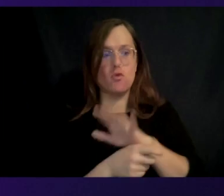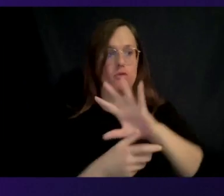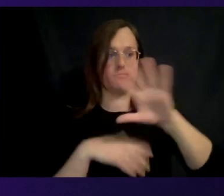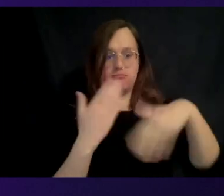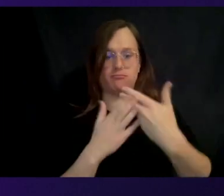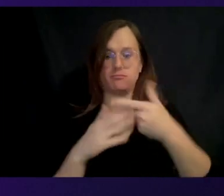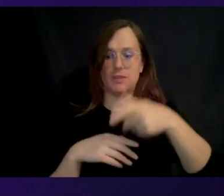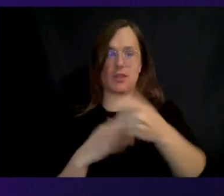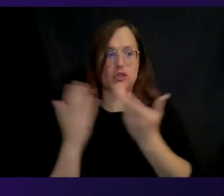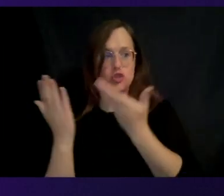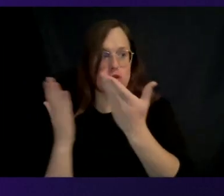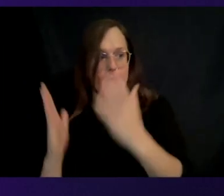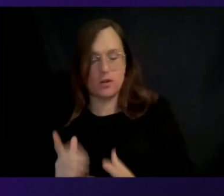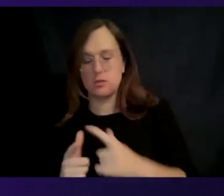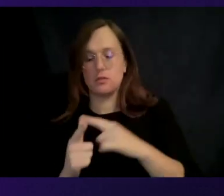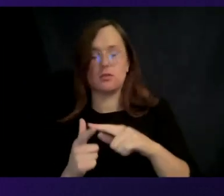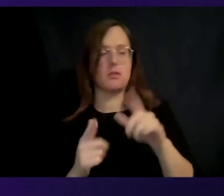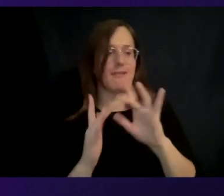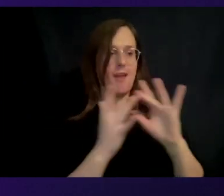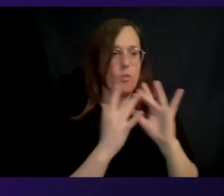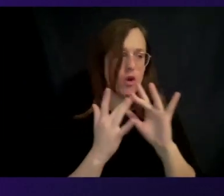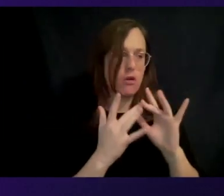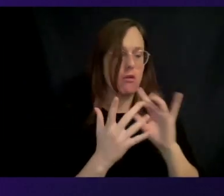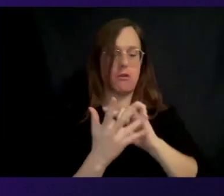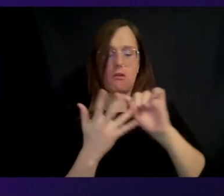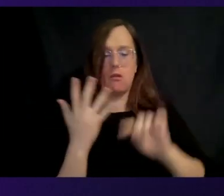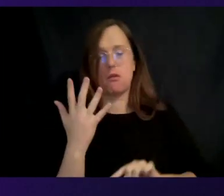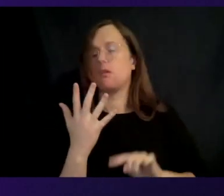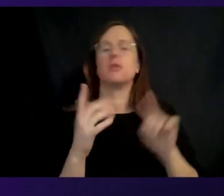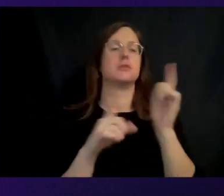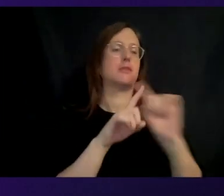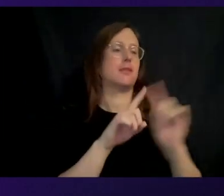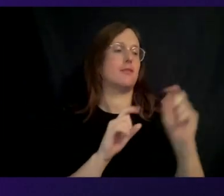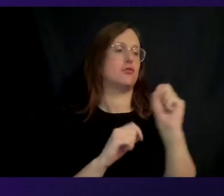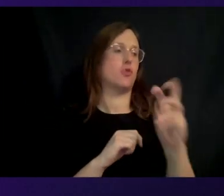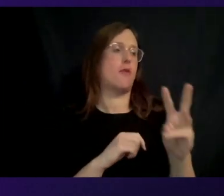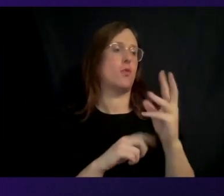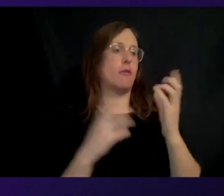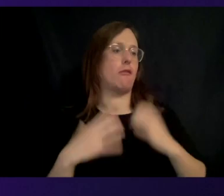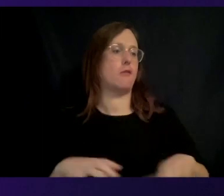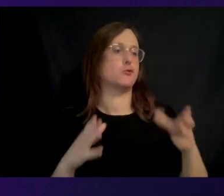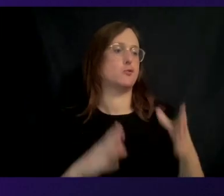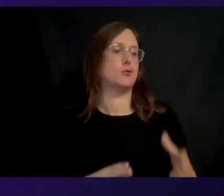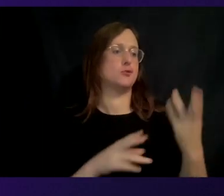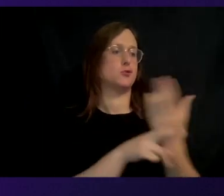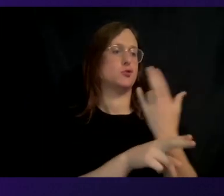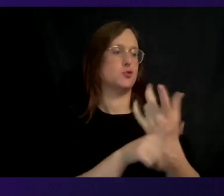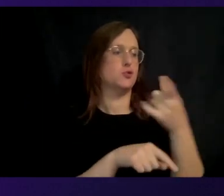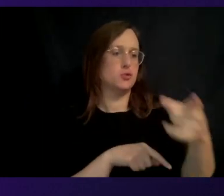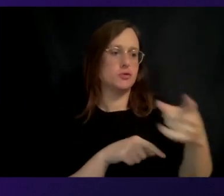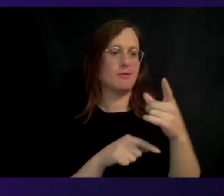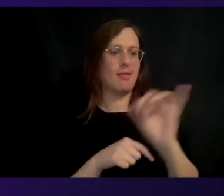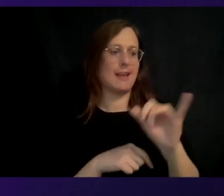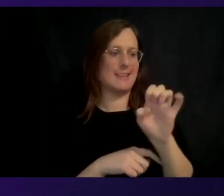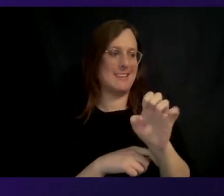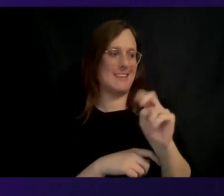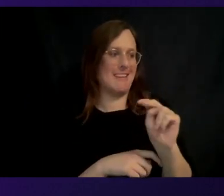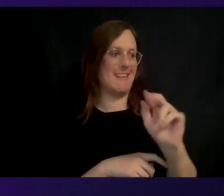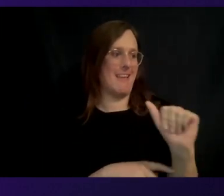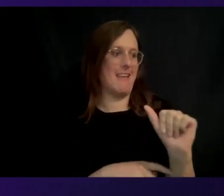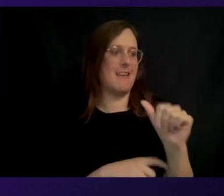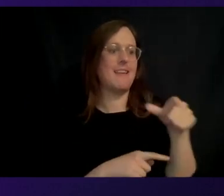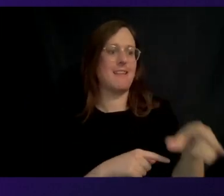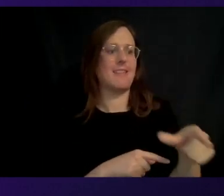the network, and a variety of software interfaces that customers use, like ENA, our elastic network